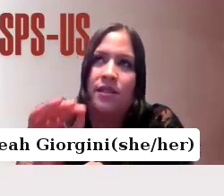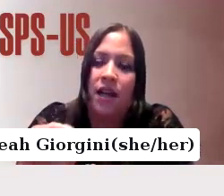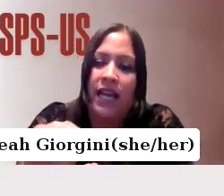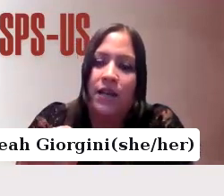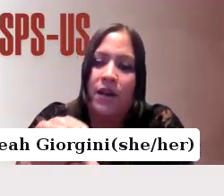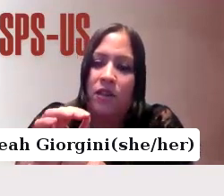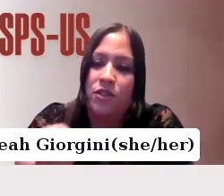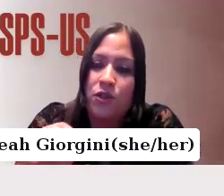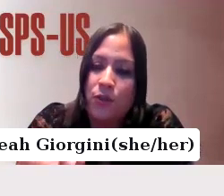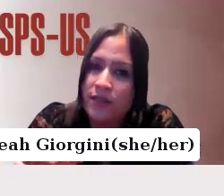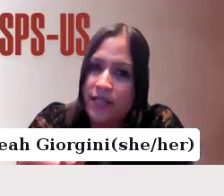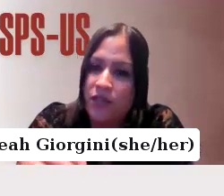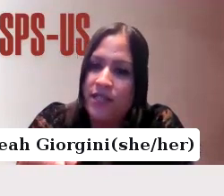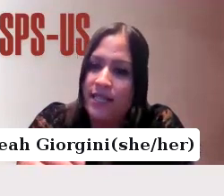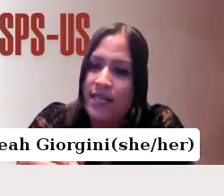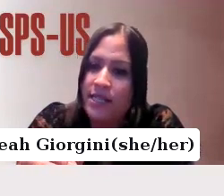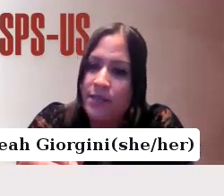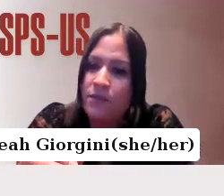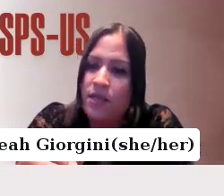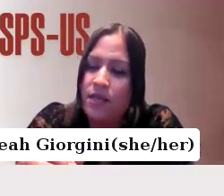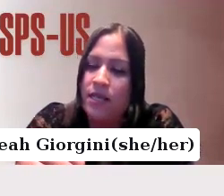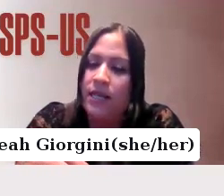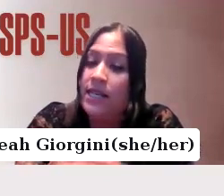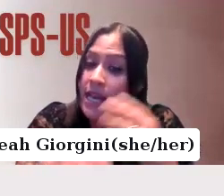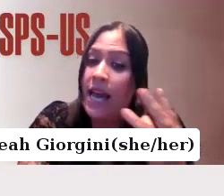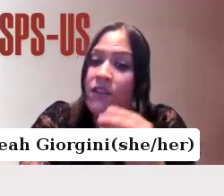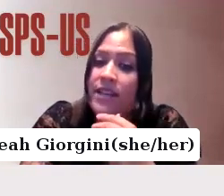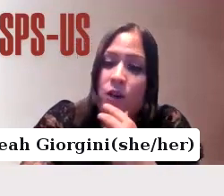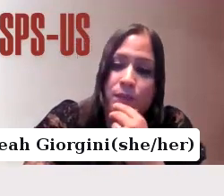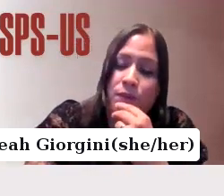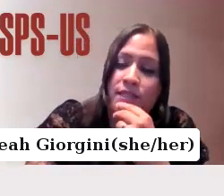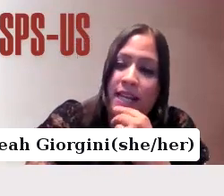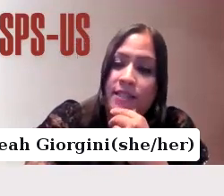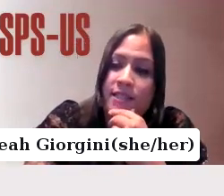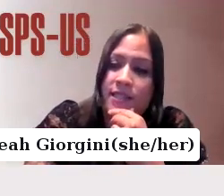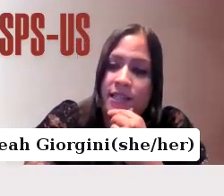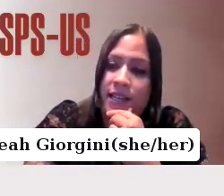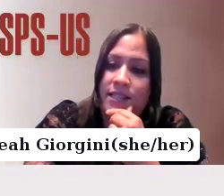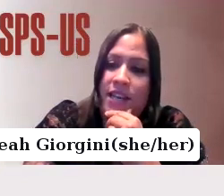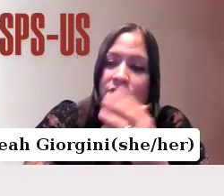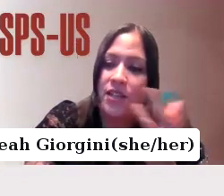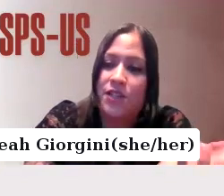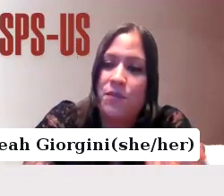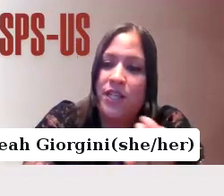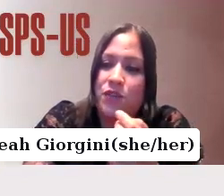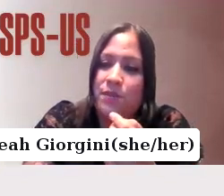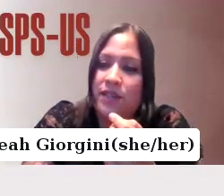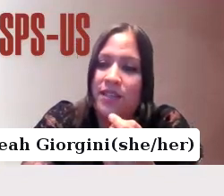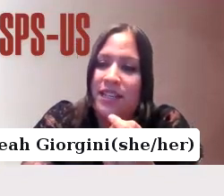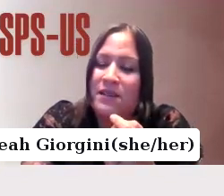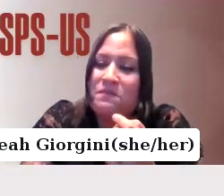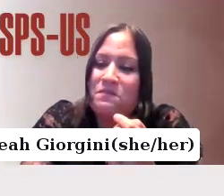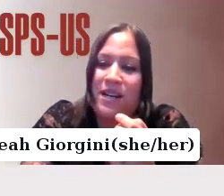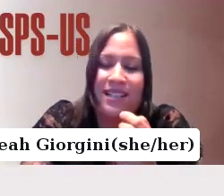common underlying pathological process of the disease. And he elevated hospital standards and emphasized humane